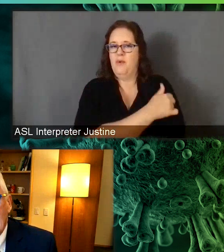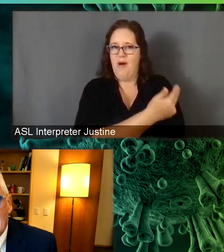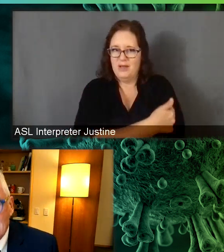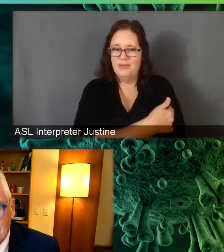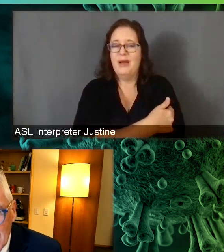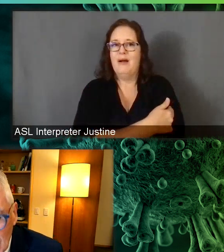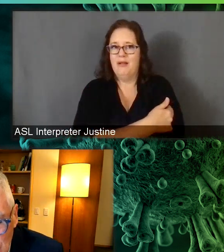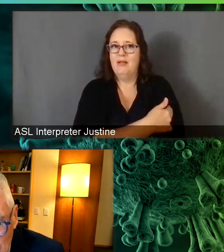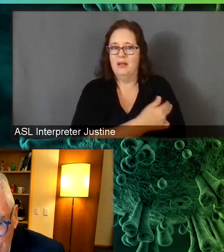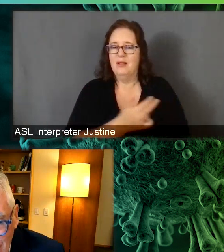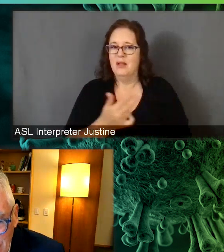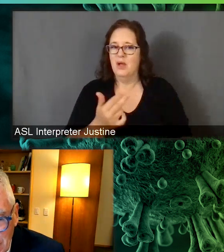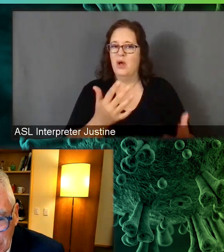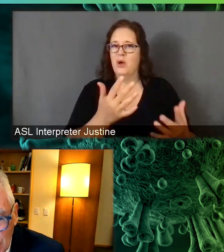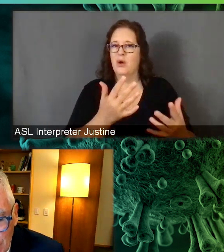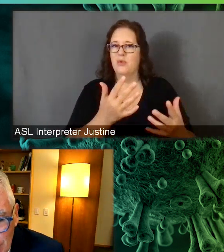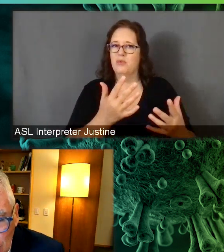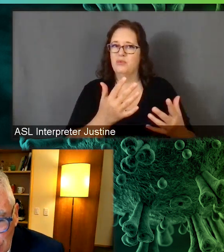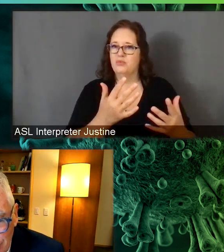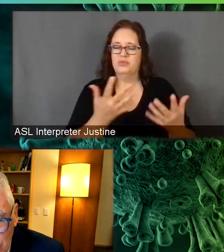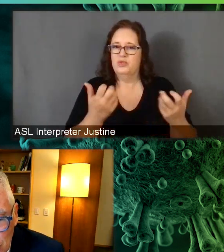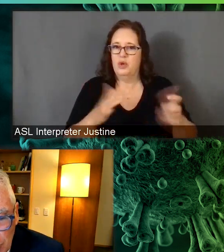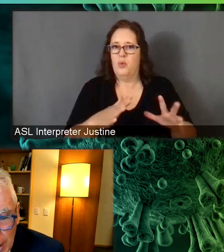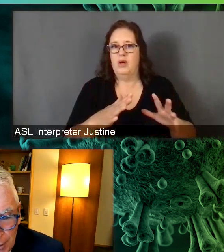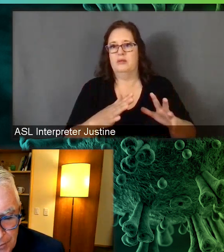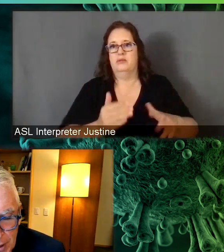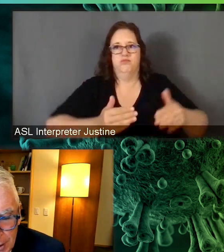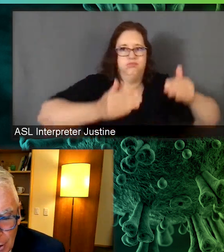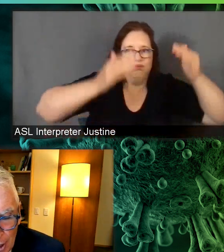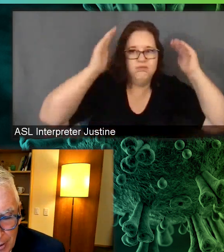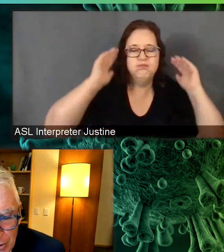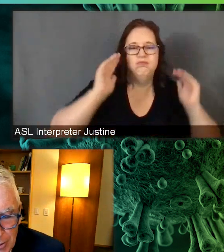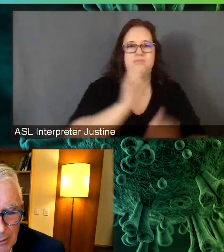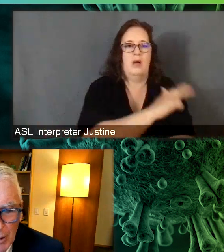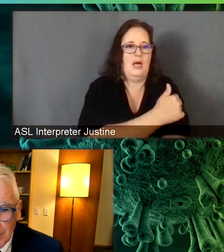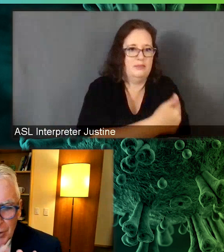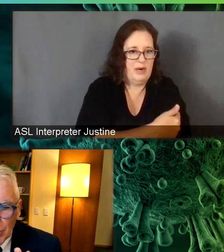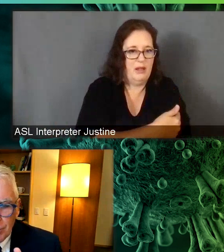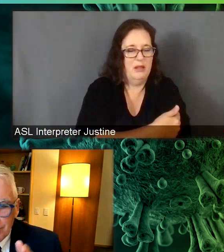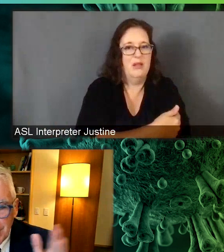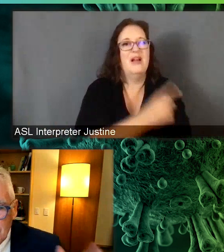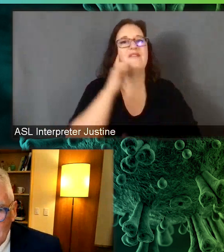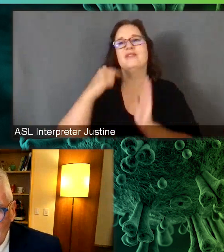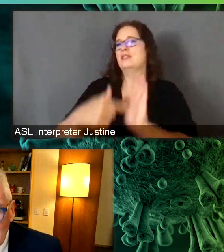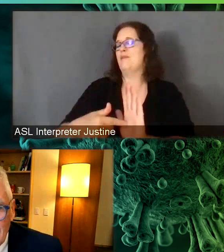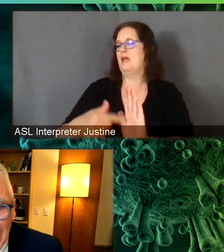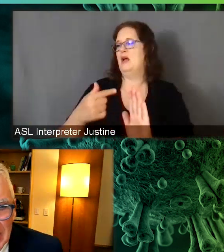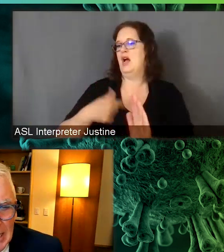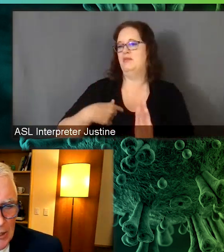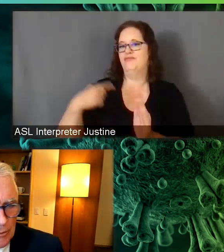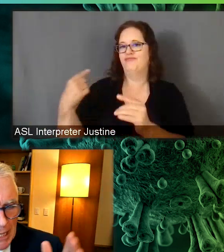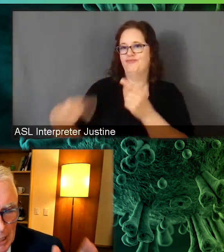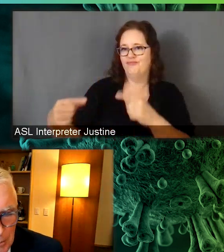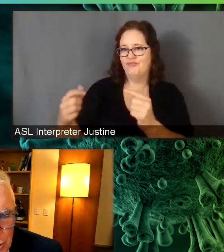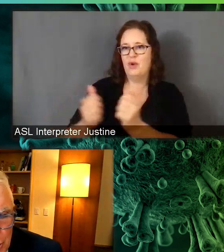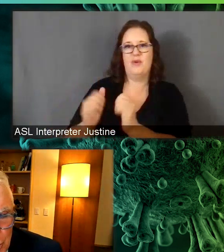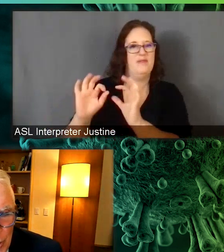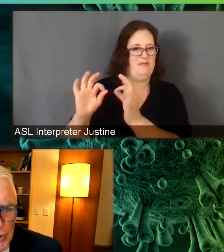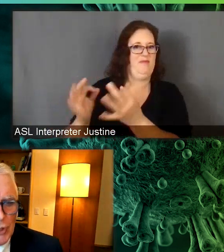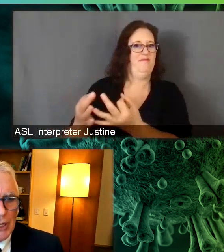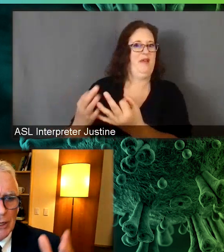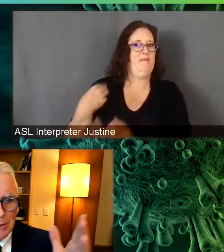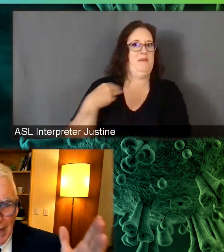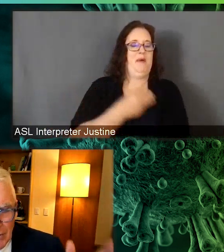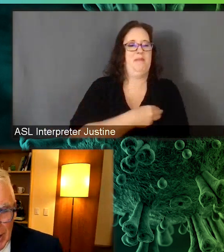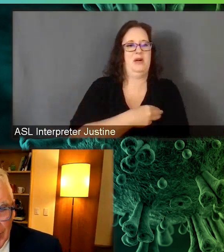I had a discussion with a family member on the phone where the argument was made, well, you know, people who don't get vaccinated, they're making a personal